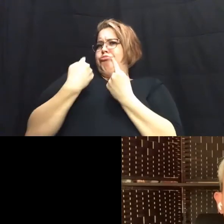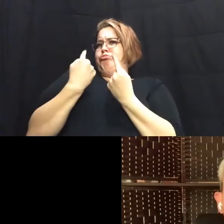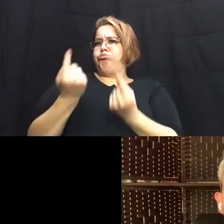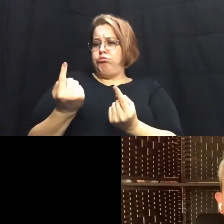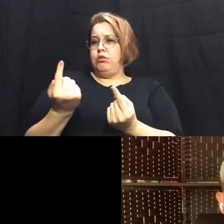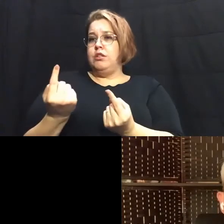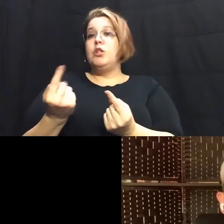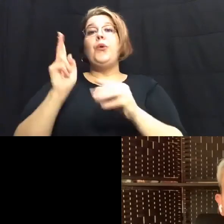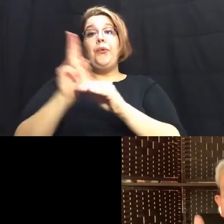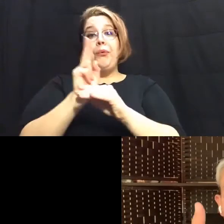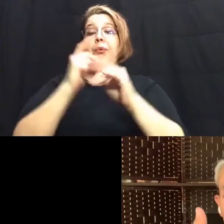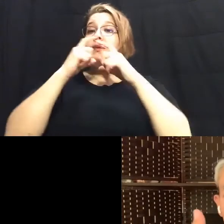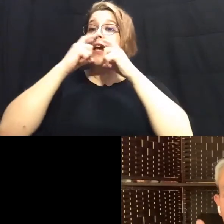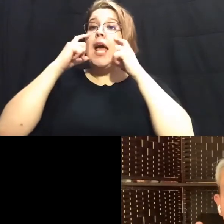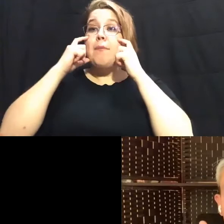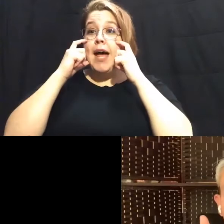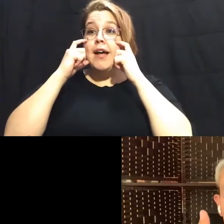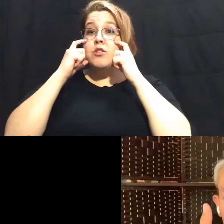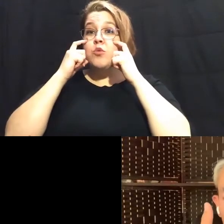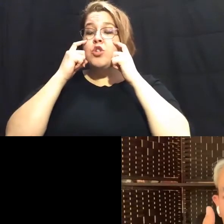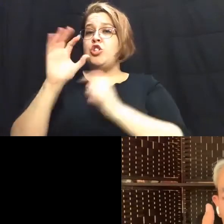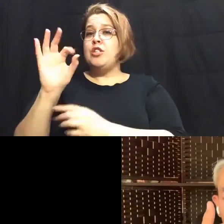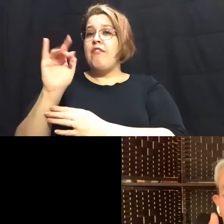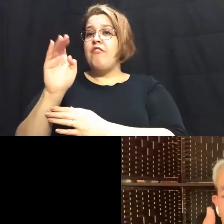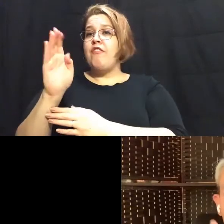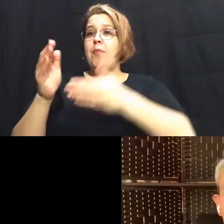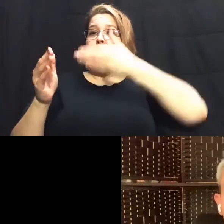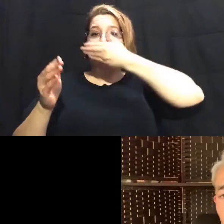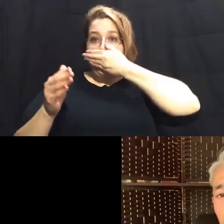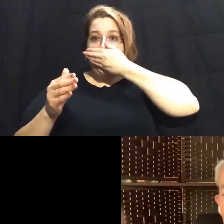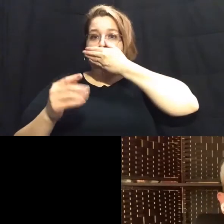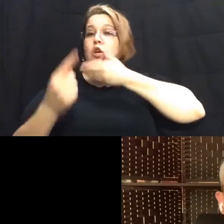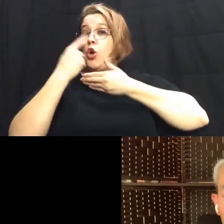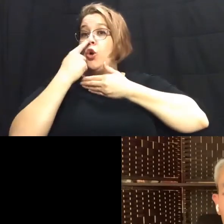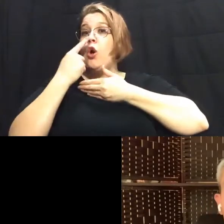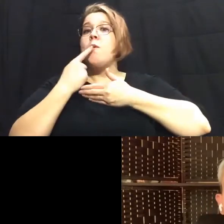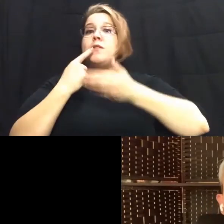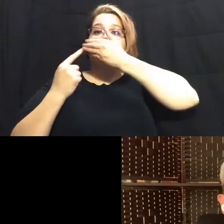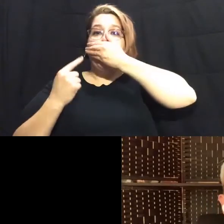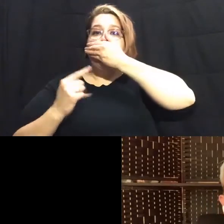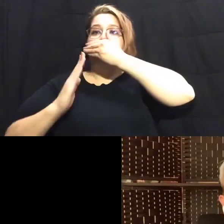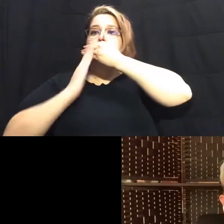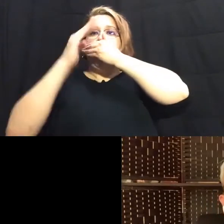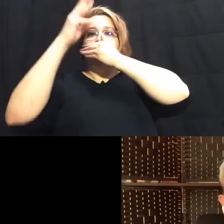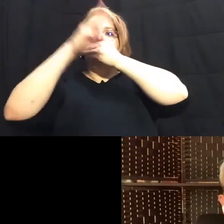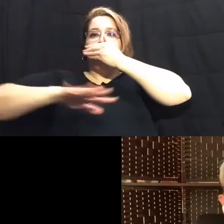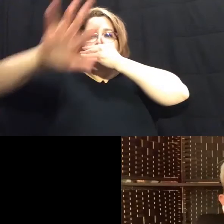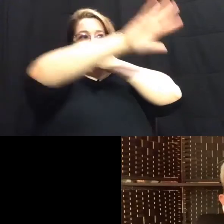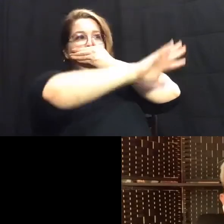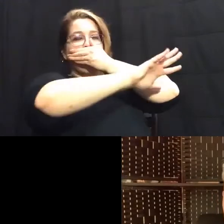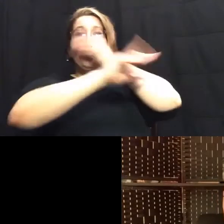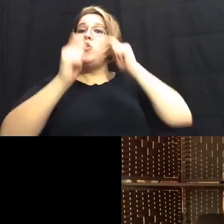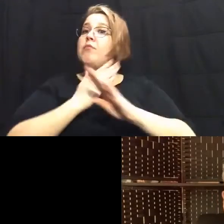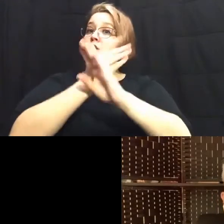wearing a mask which is a layer of fabric between your nose and mouth and the rest of the world is one way that you can protect